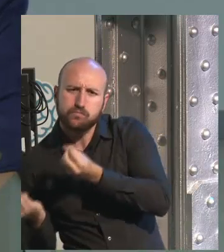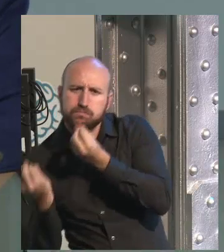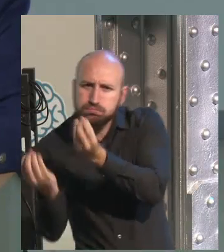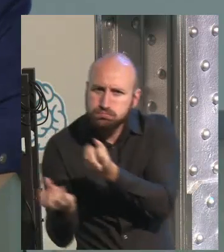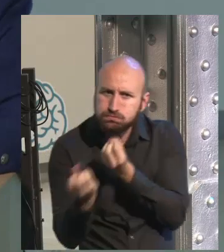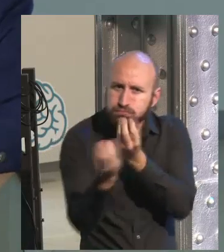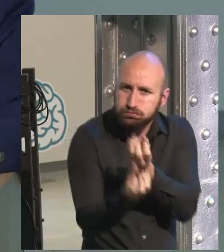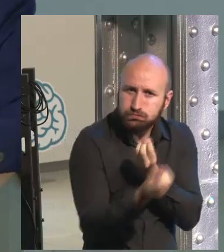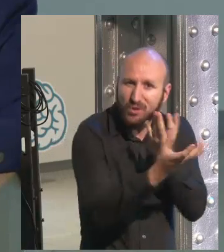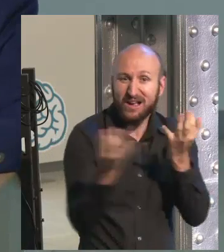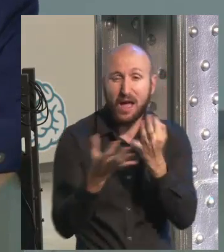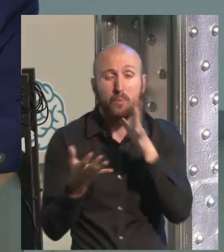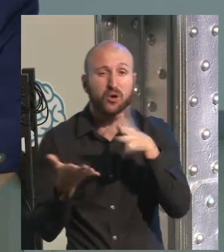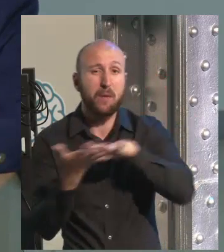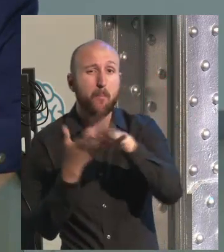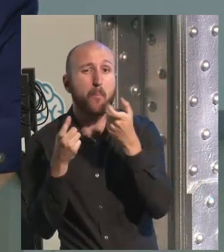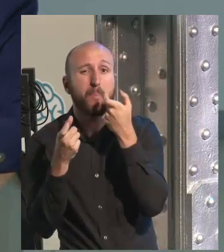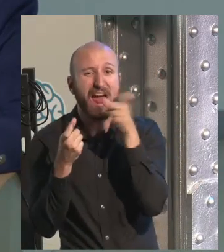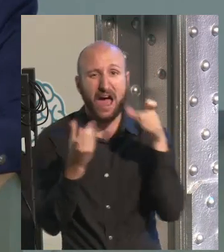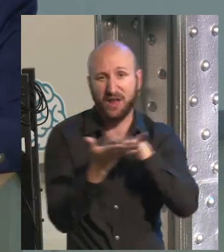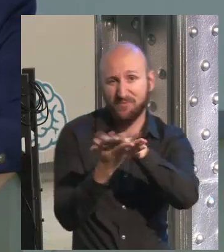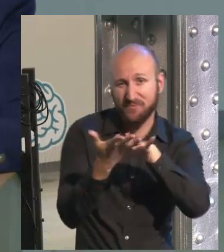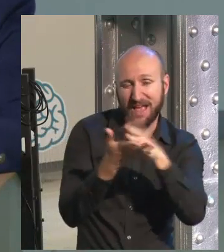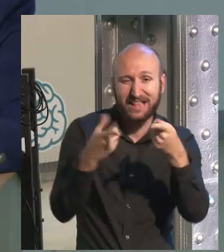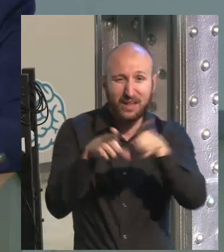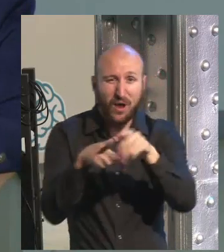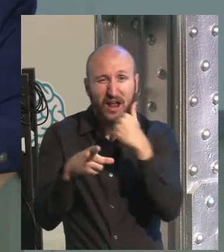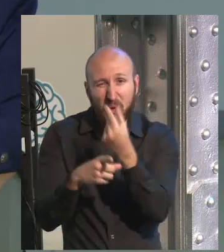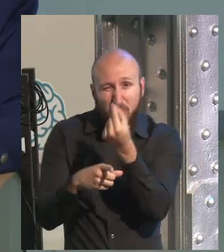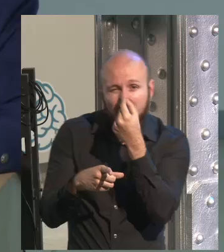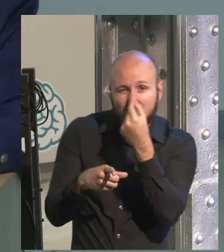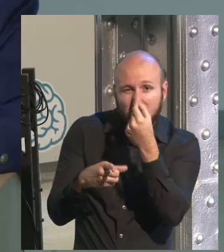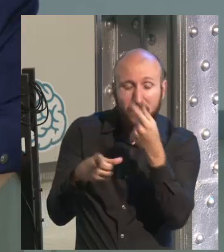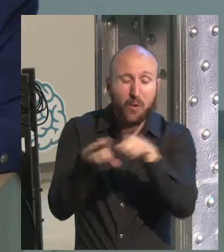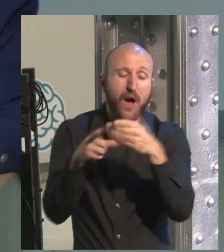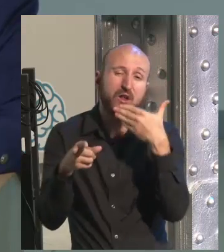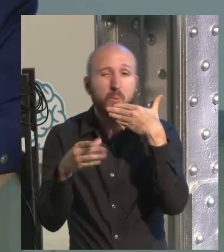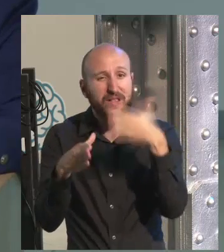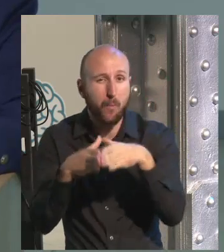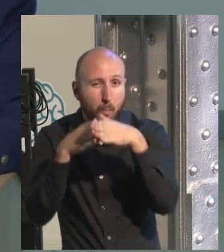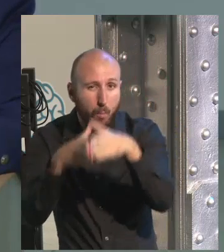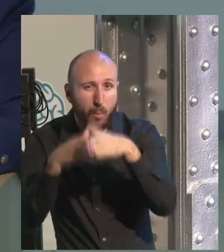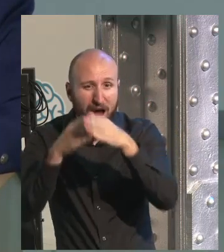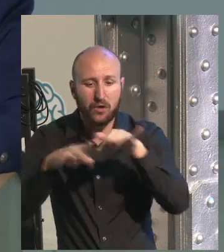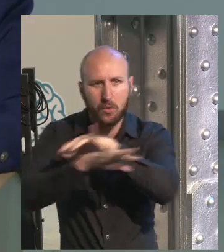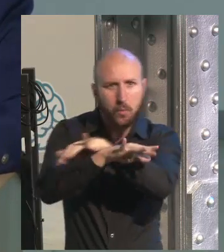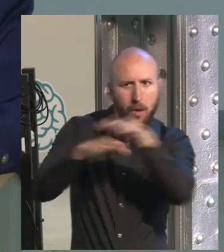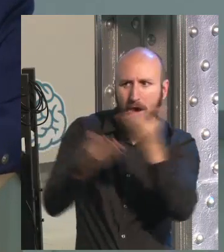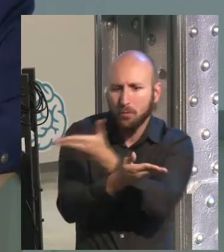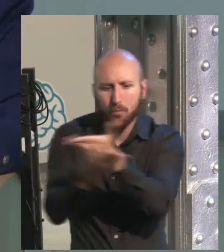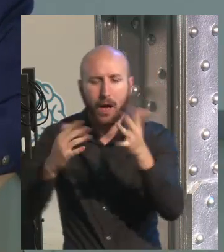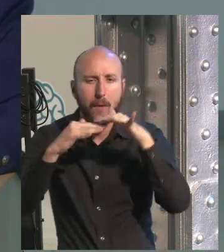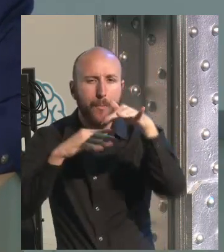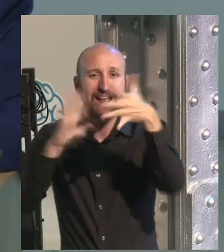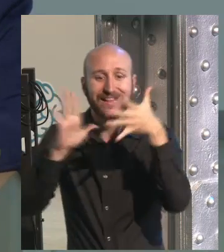of view, because we are all human beings. And words are only little vessels, little ships